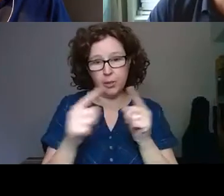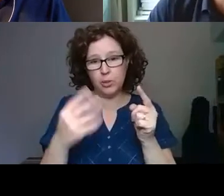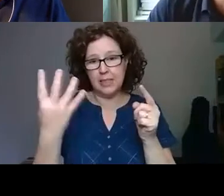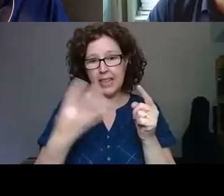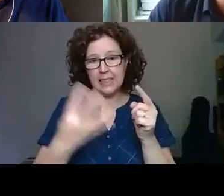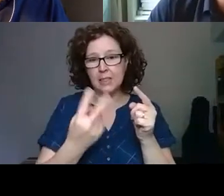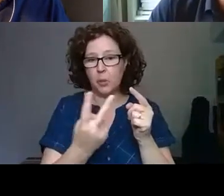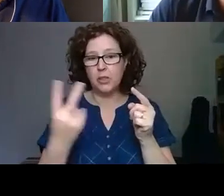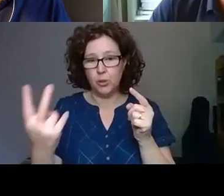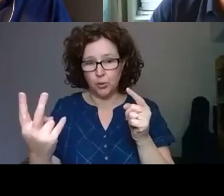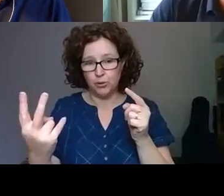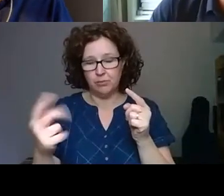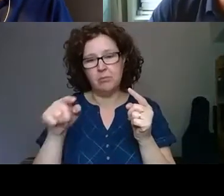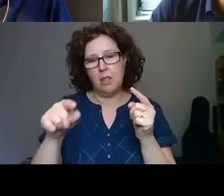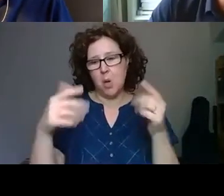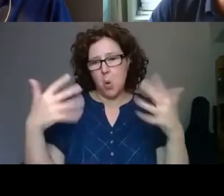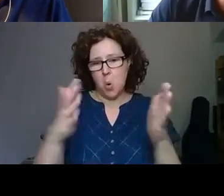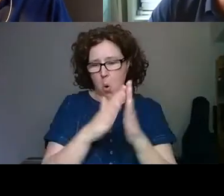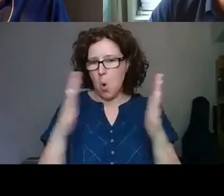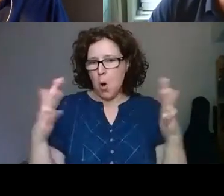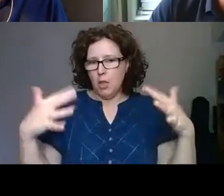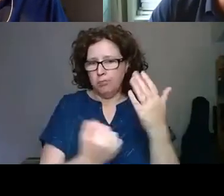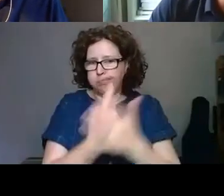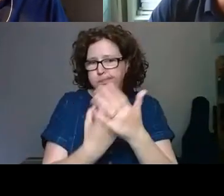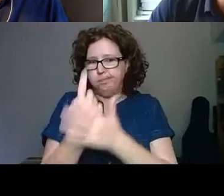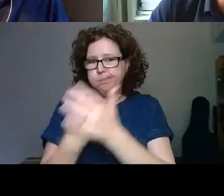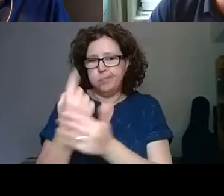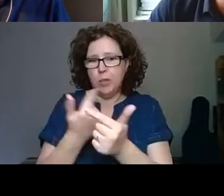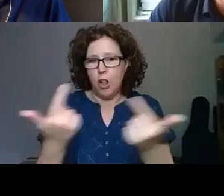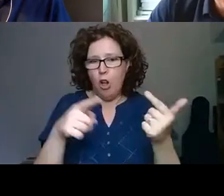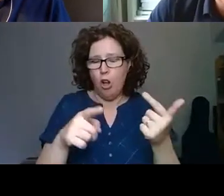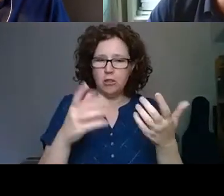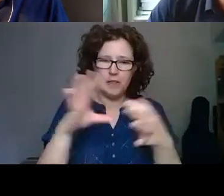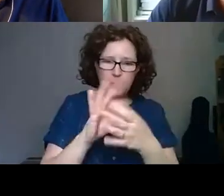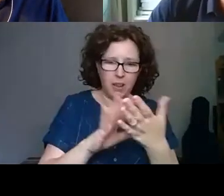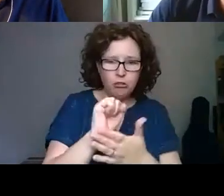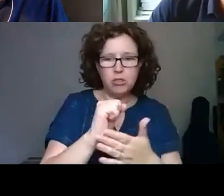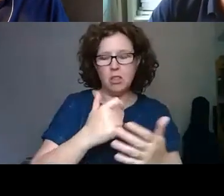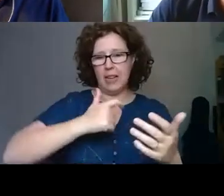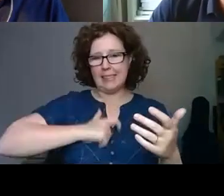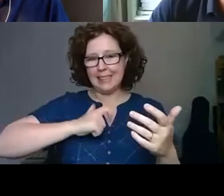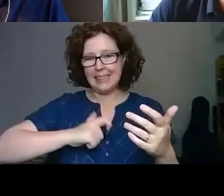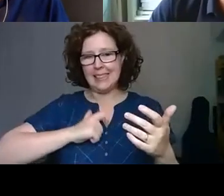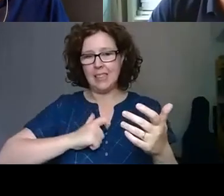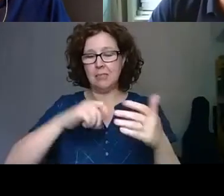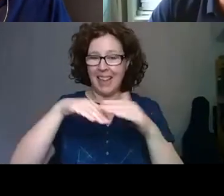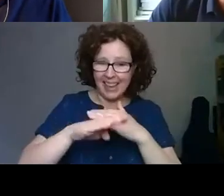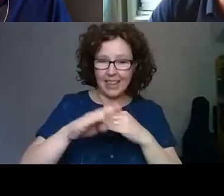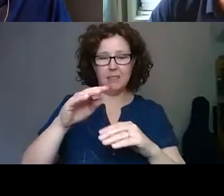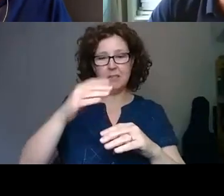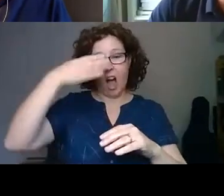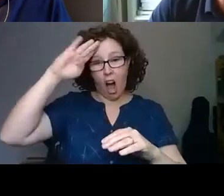seismic things that happened within that period in the context of culture and identity in Ireland as a whole.